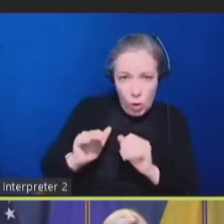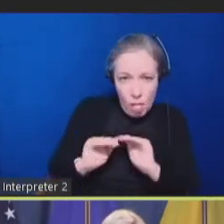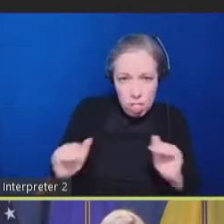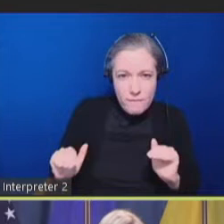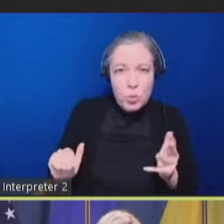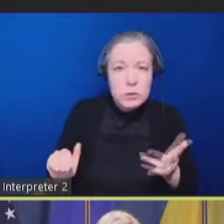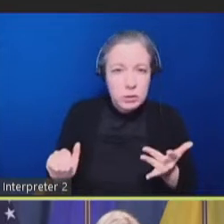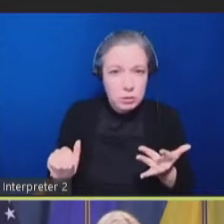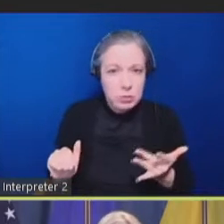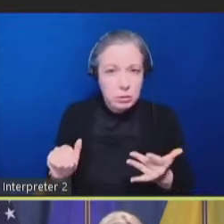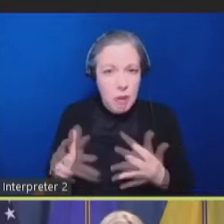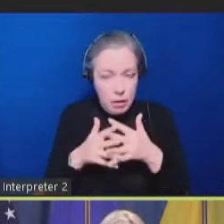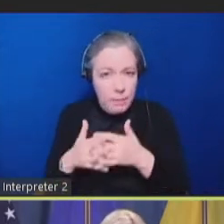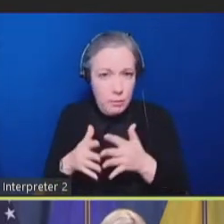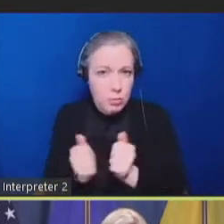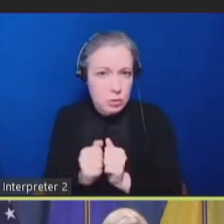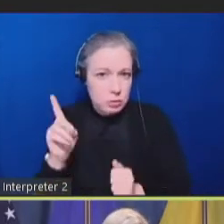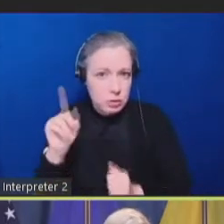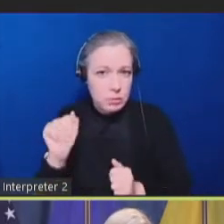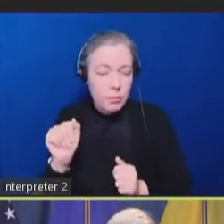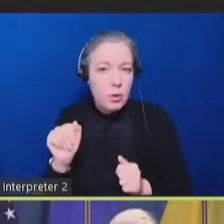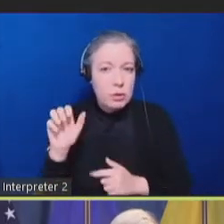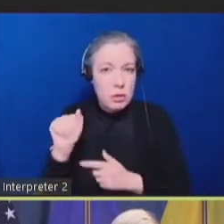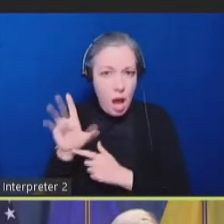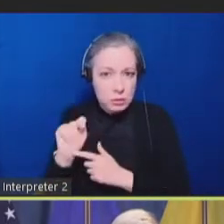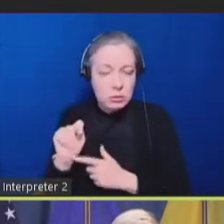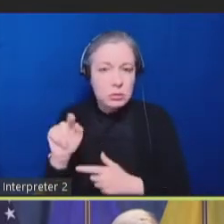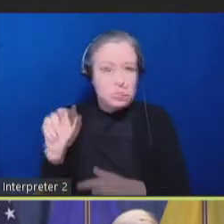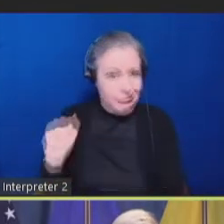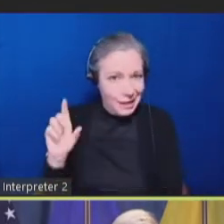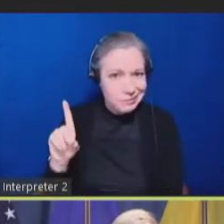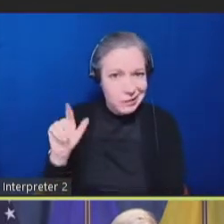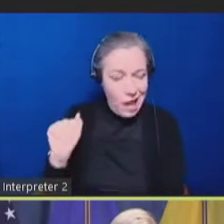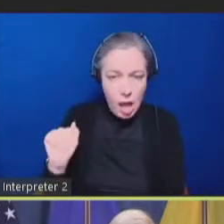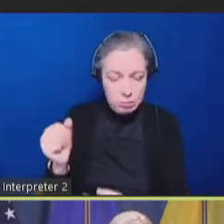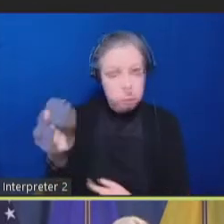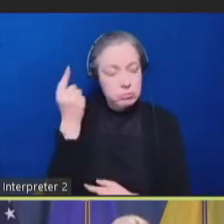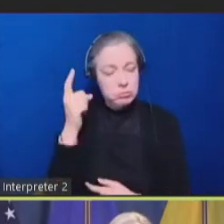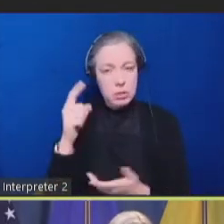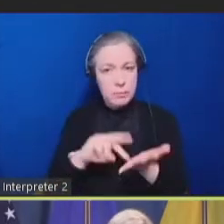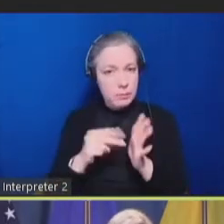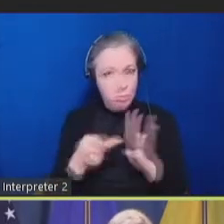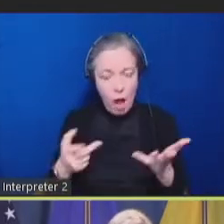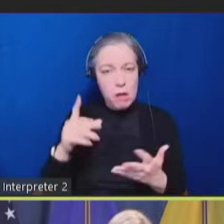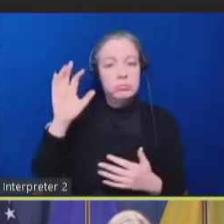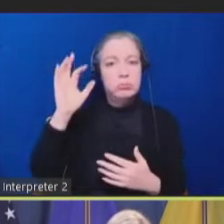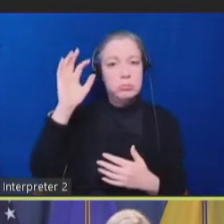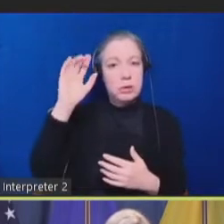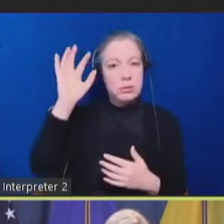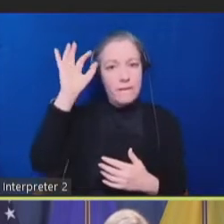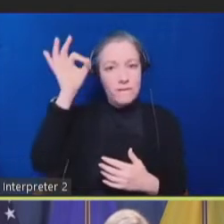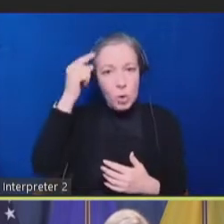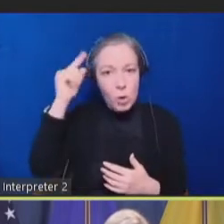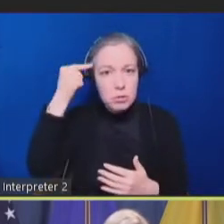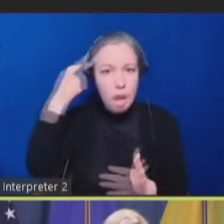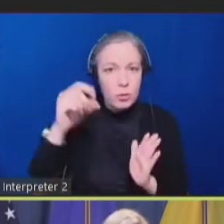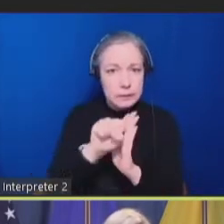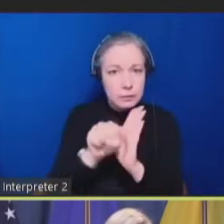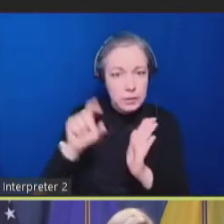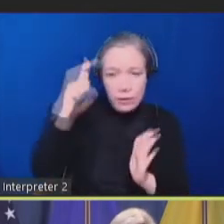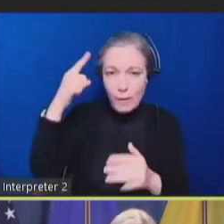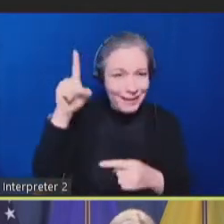businesses, state and local governments cannot discriminate on the basis of disability. That includes ensuring effective communication,